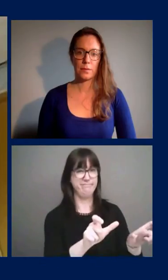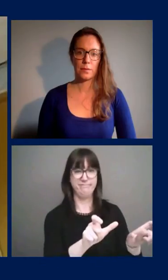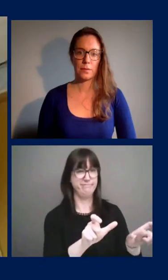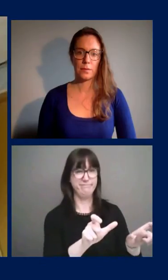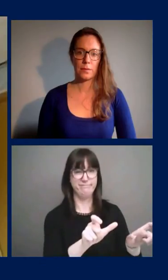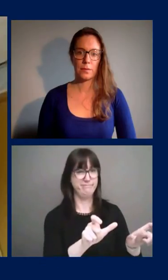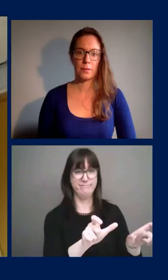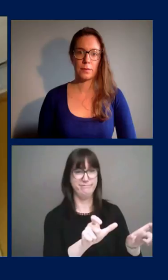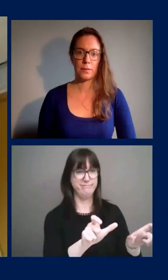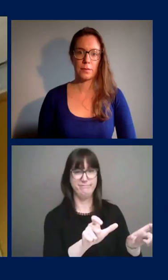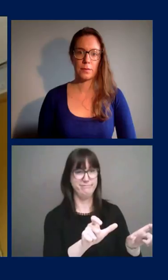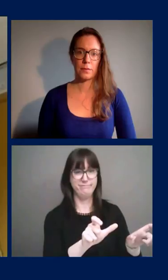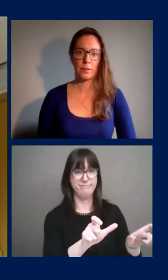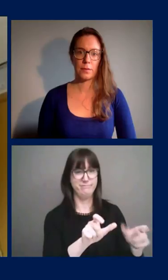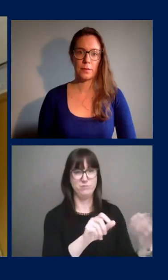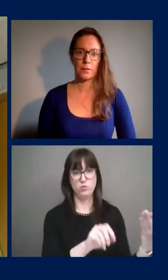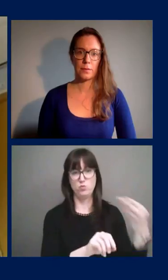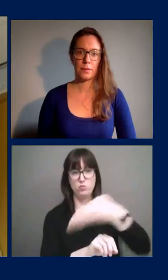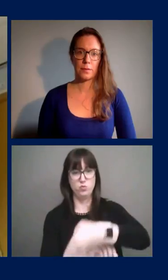across the border.